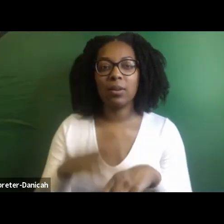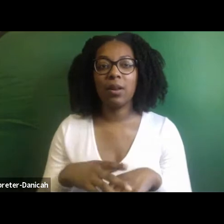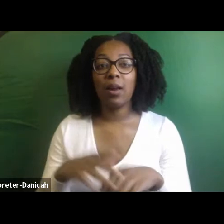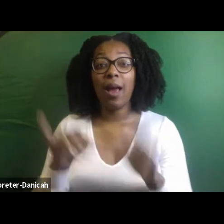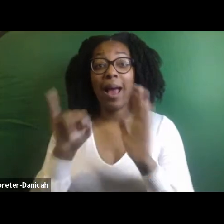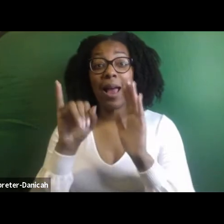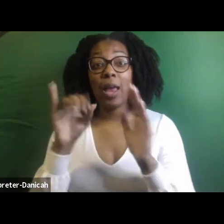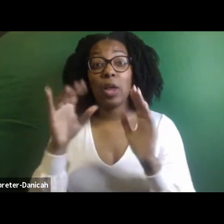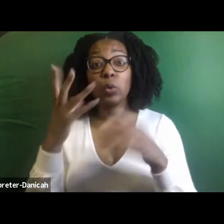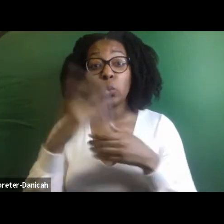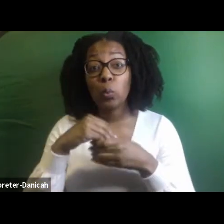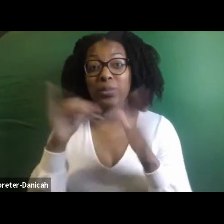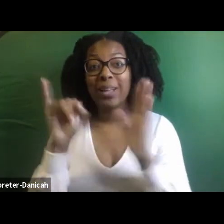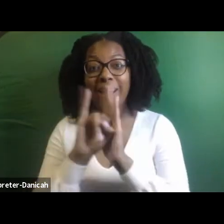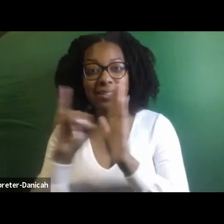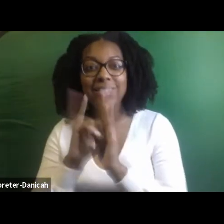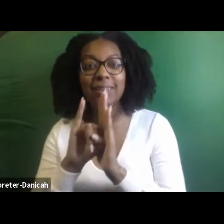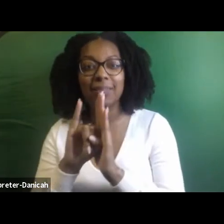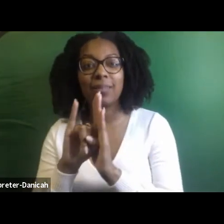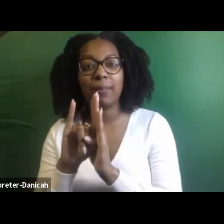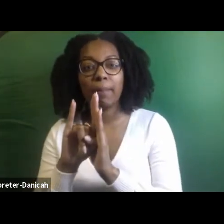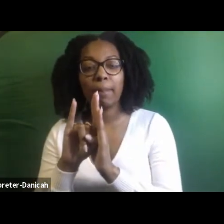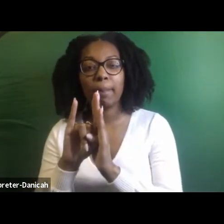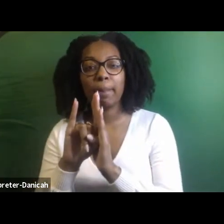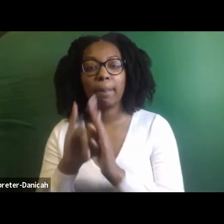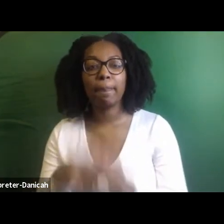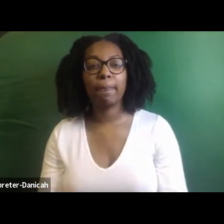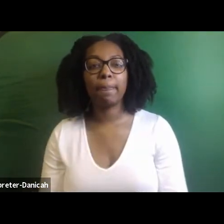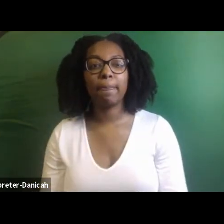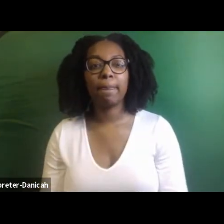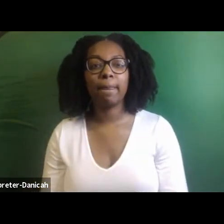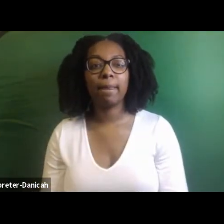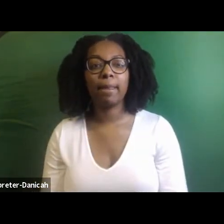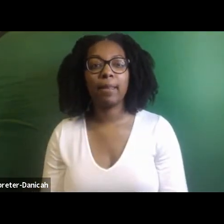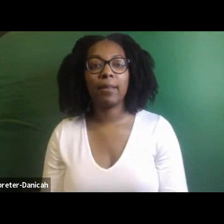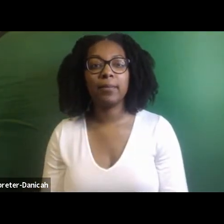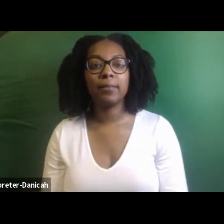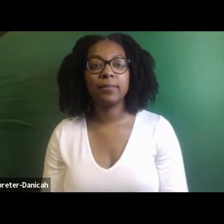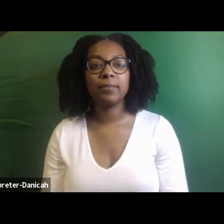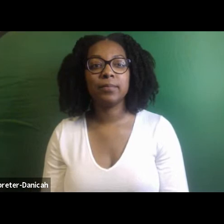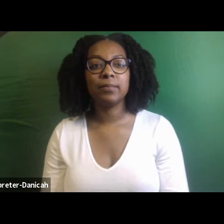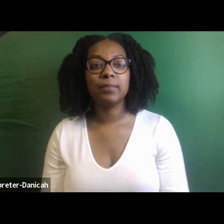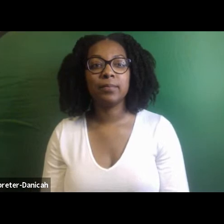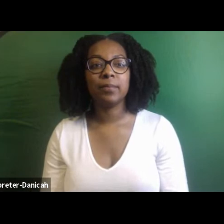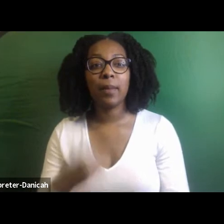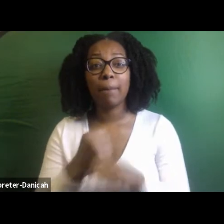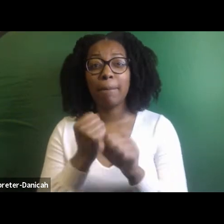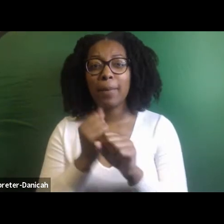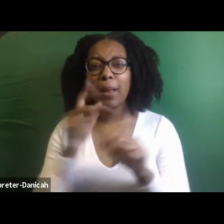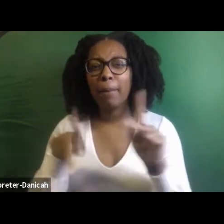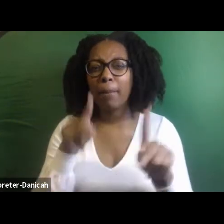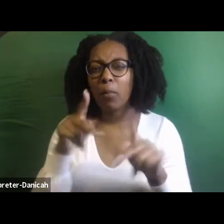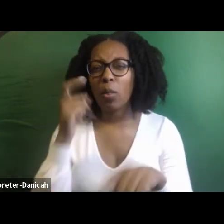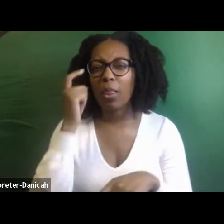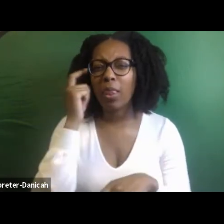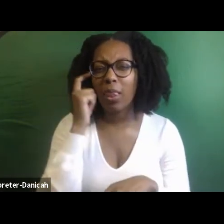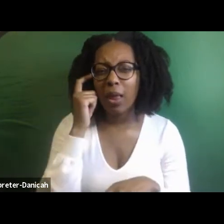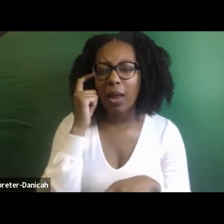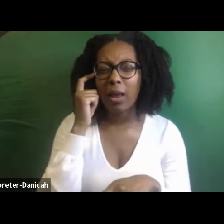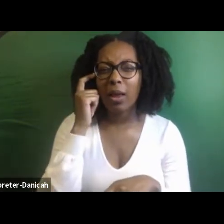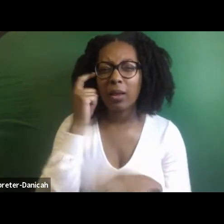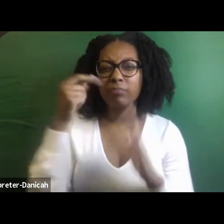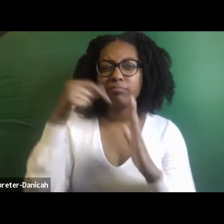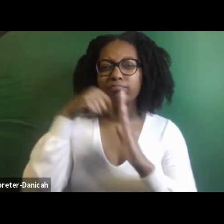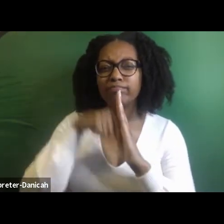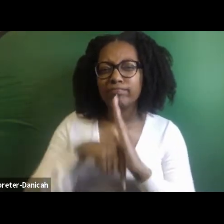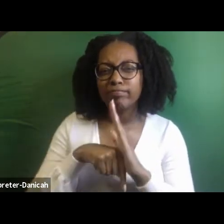and asking people, um, to go deeper into their thinking of ordinary racism. And, uh, the cast